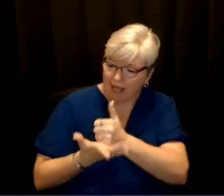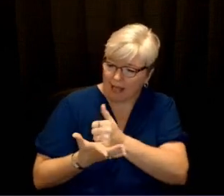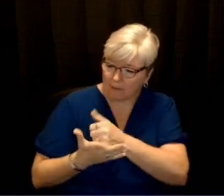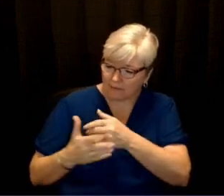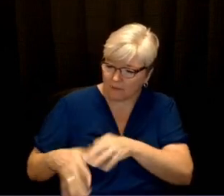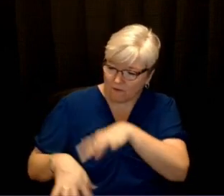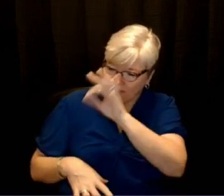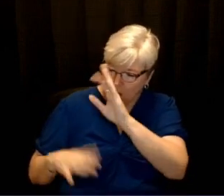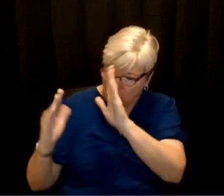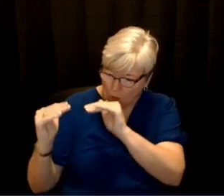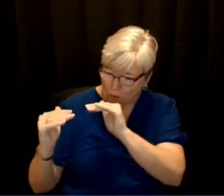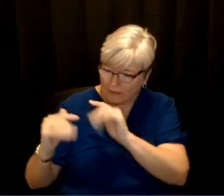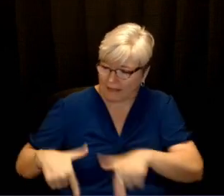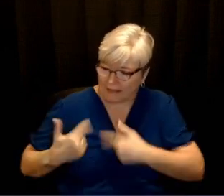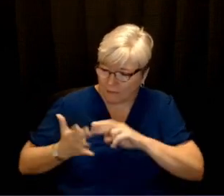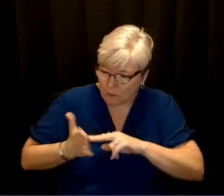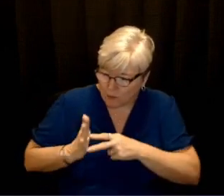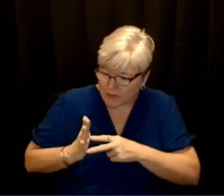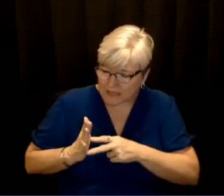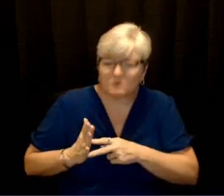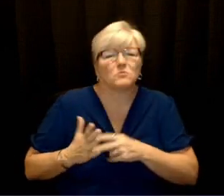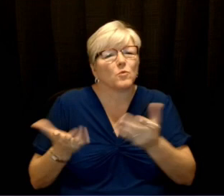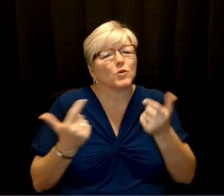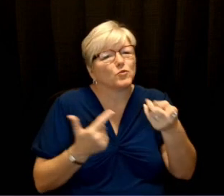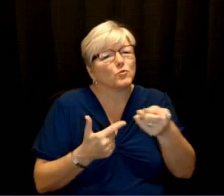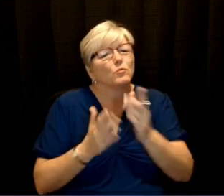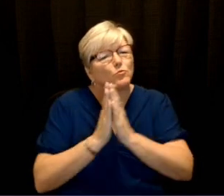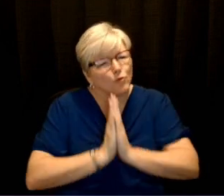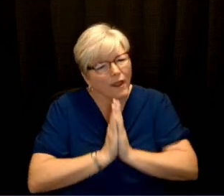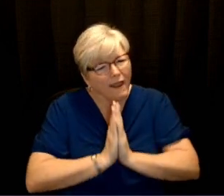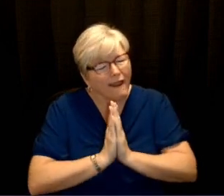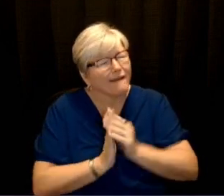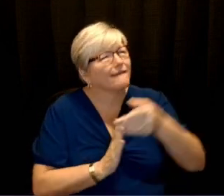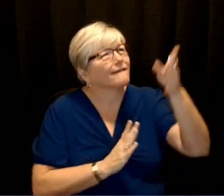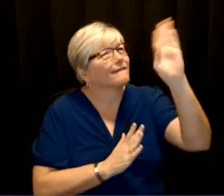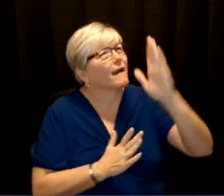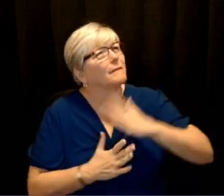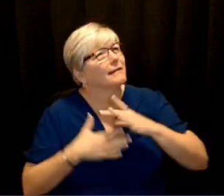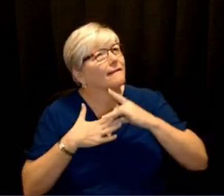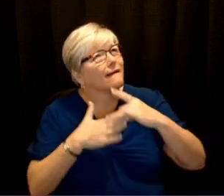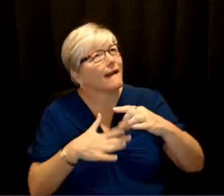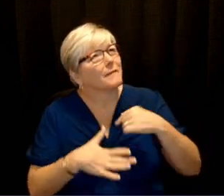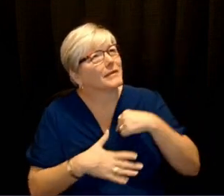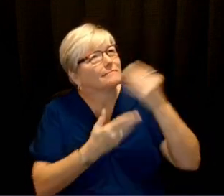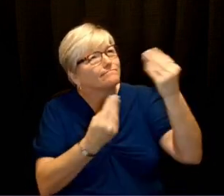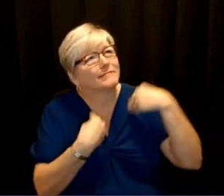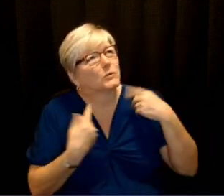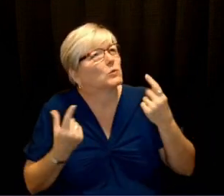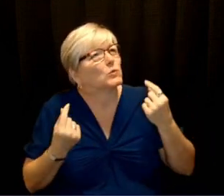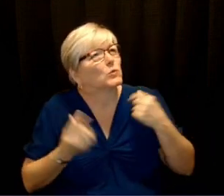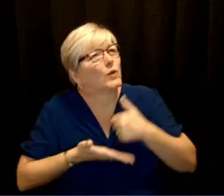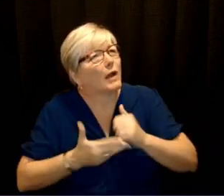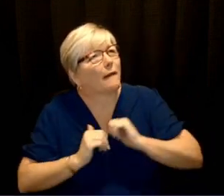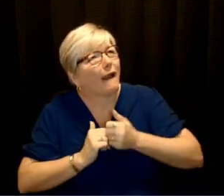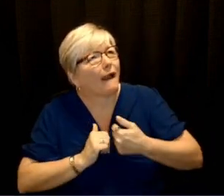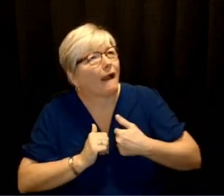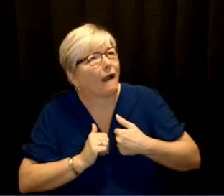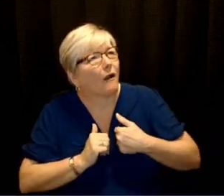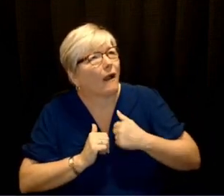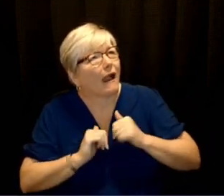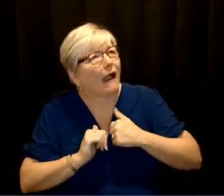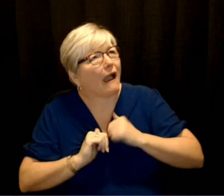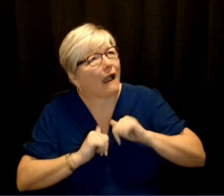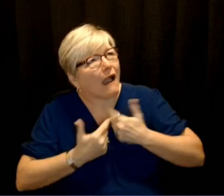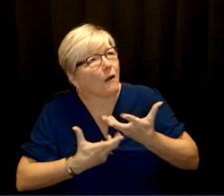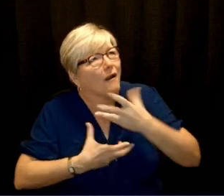and live with purpose. We invite you to pray and to ask God to guide you to opportunities, to